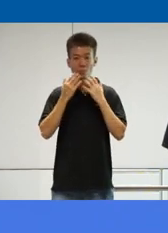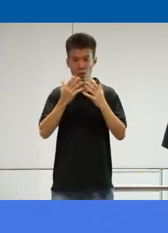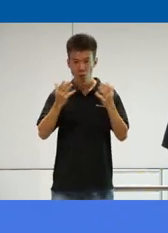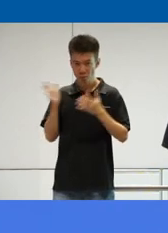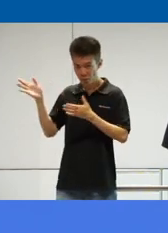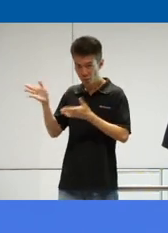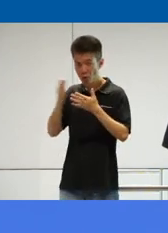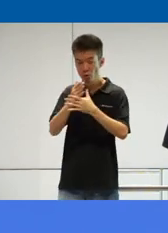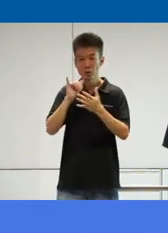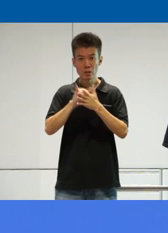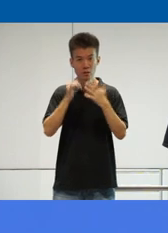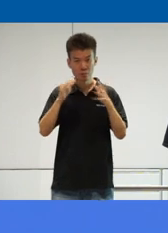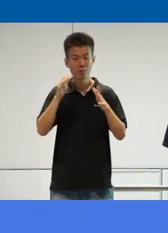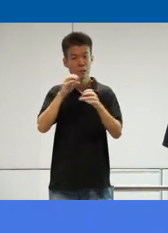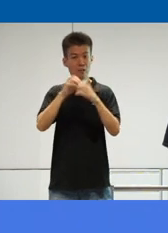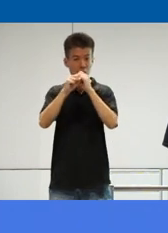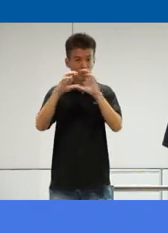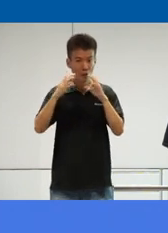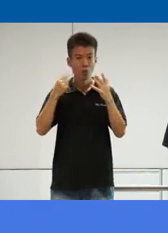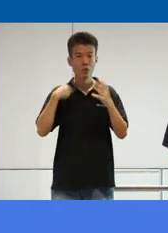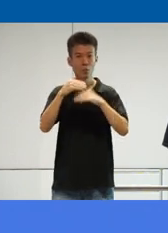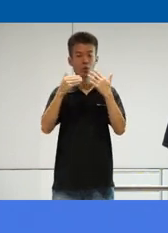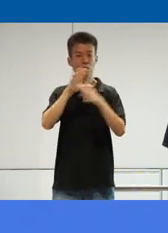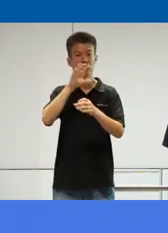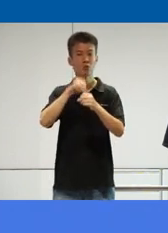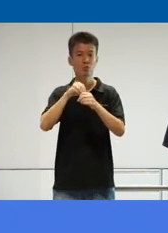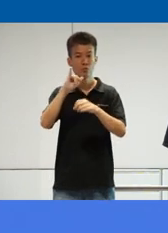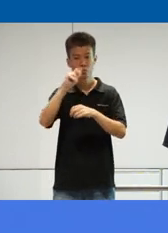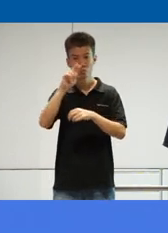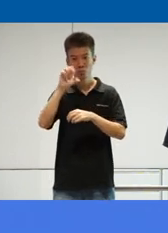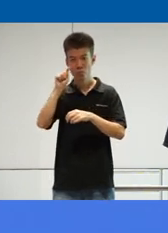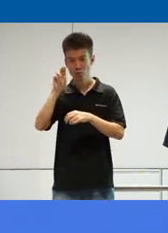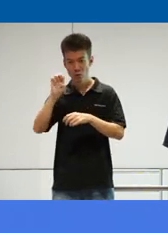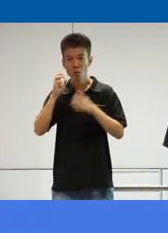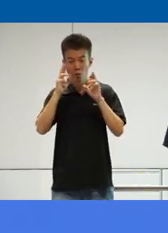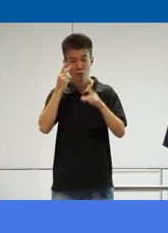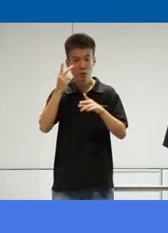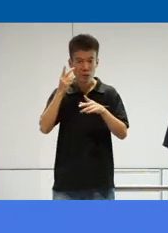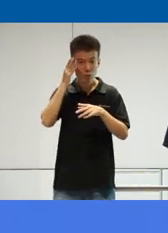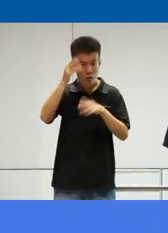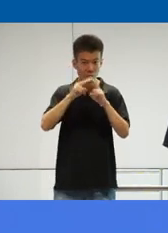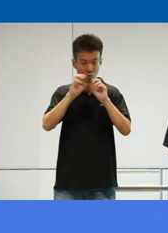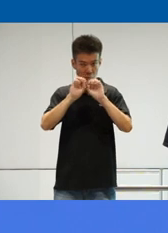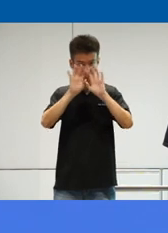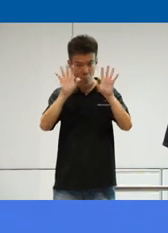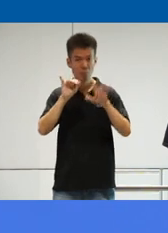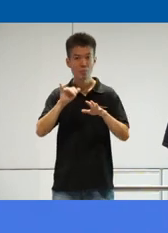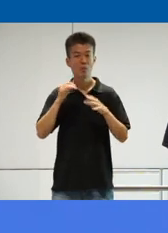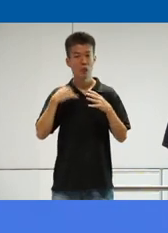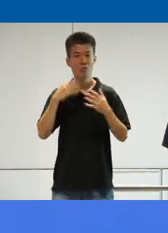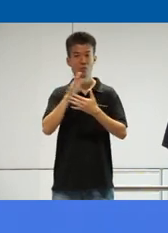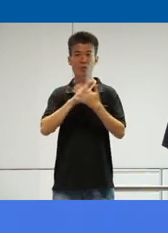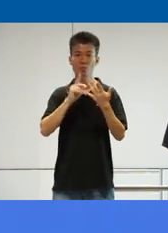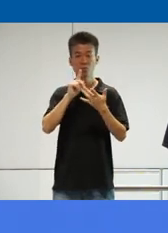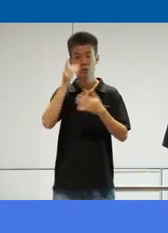all for sharing. This has been an insight into how we can build inclusive infrastructure. So, I hope you can see that the future is very bright. And yeah, we have some